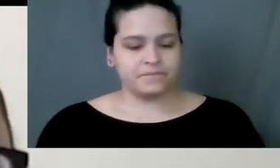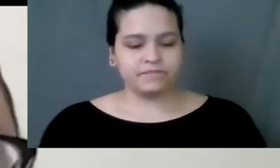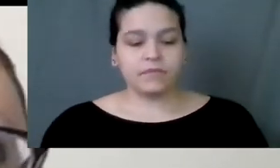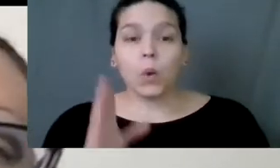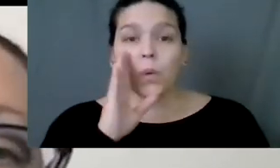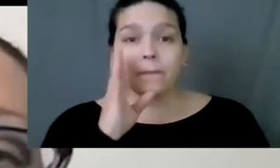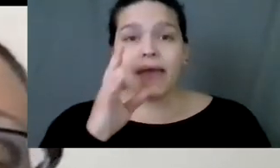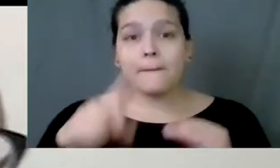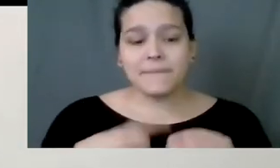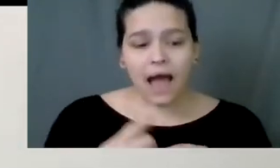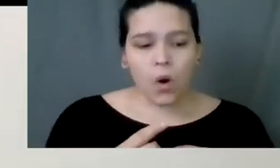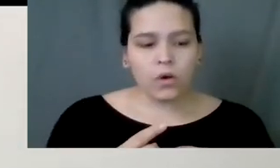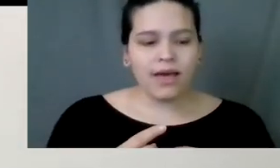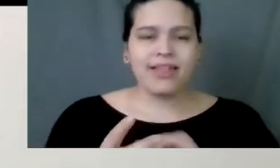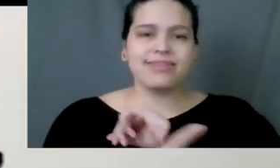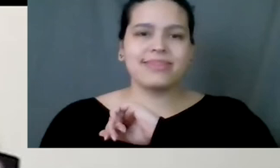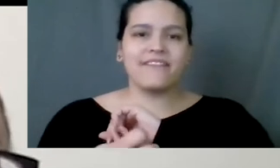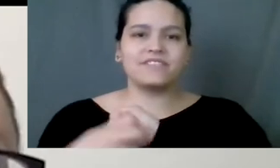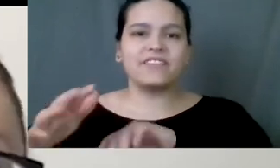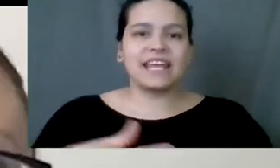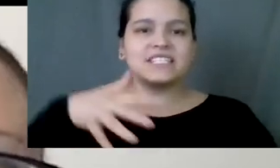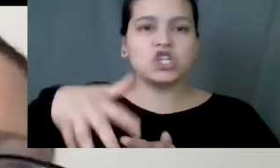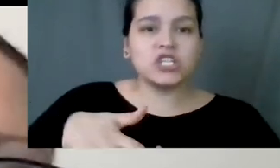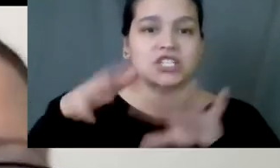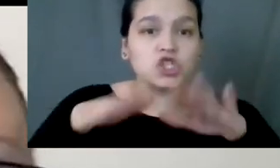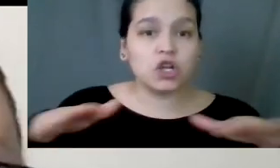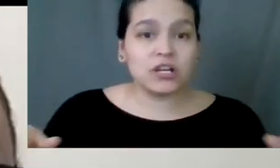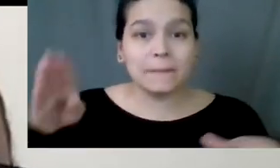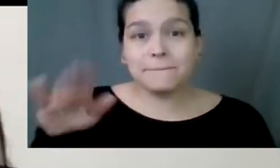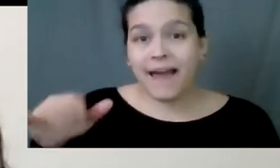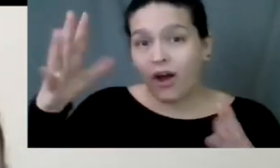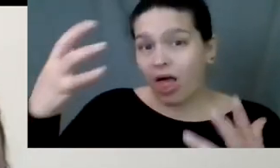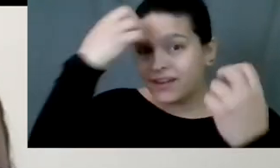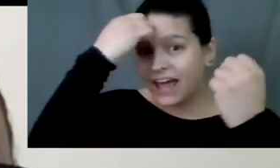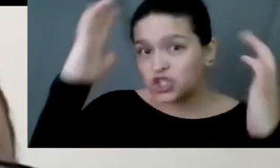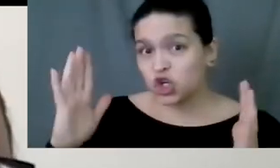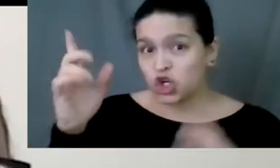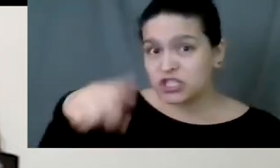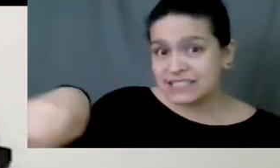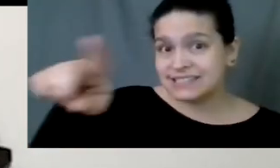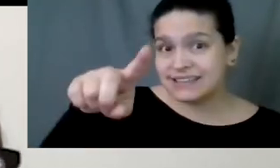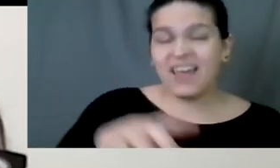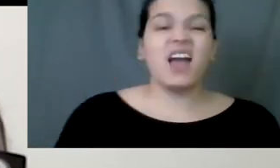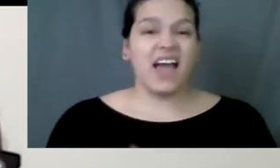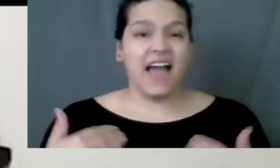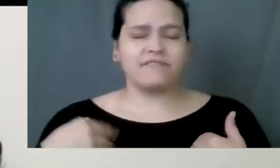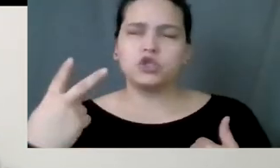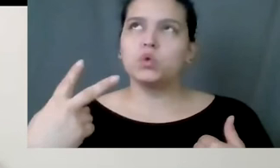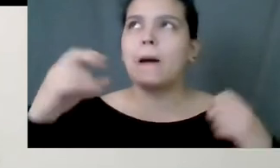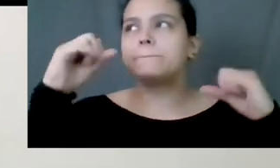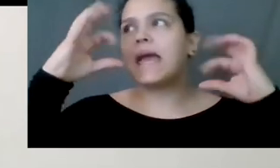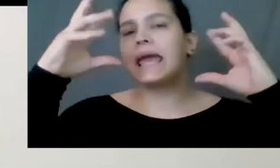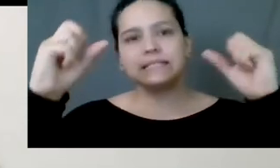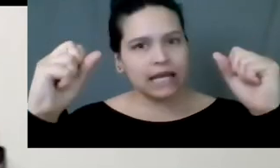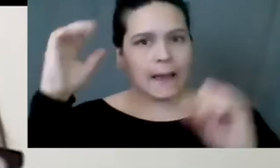is going to be about the theft of indigenous children by the colonizer. And so we have two really